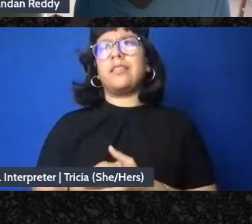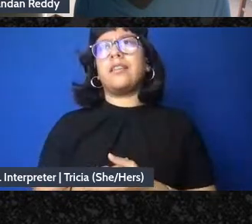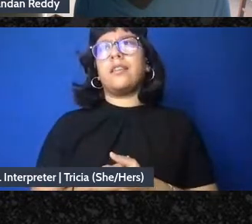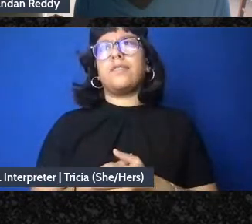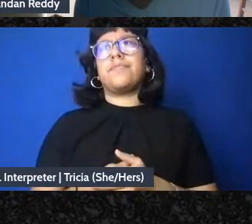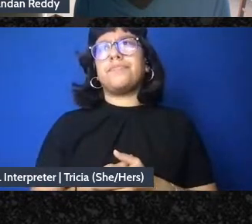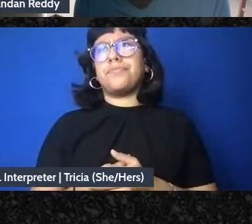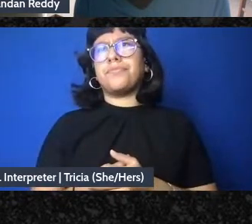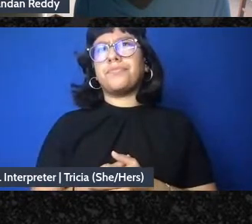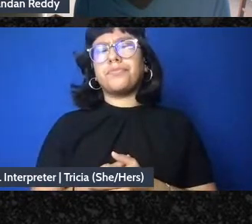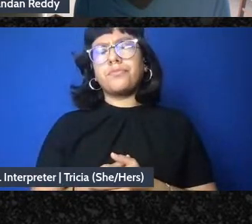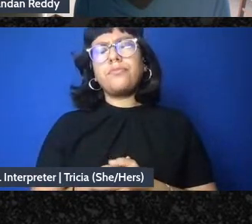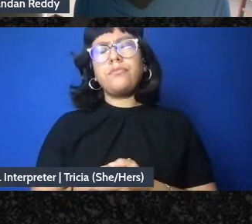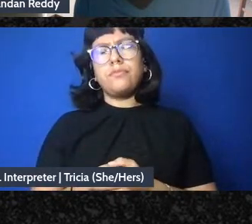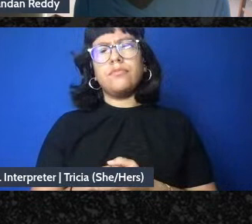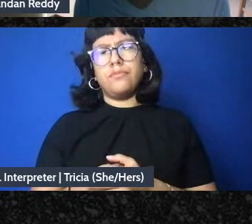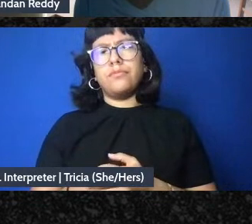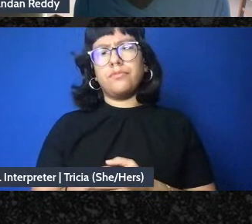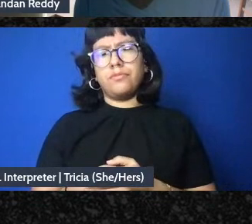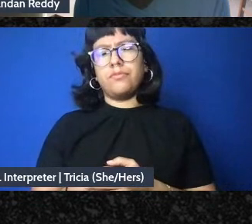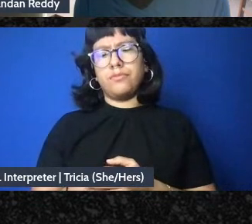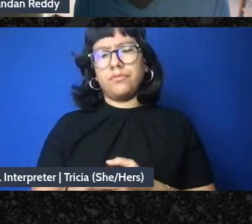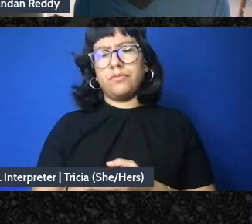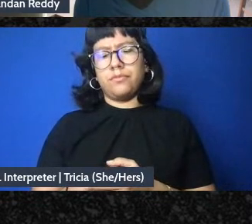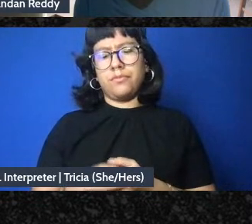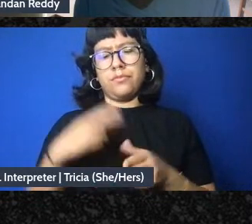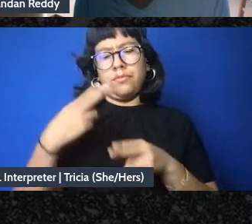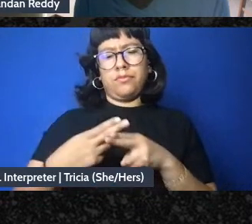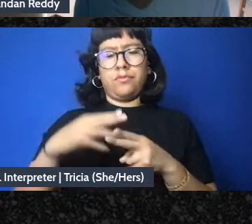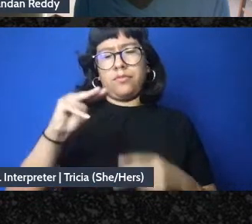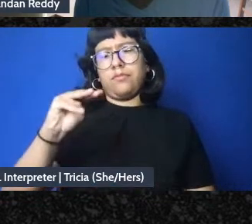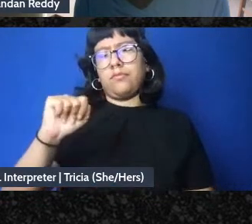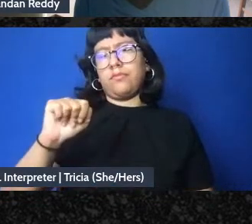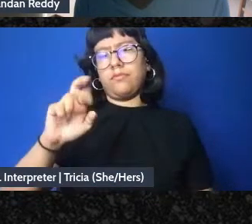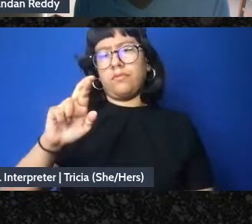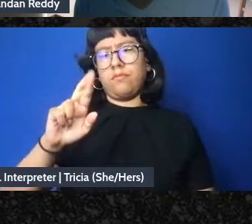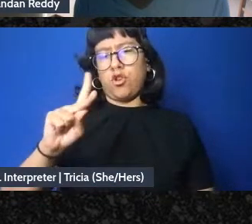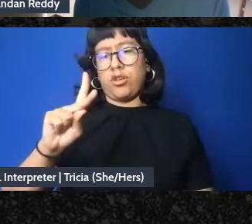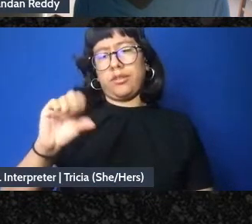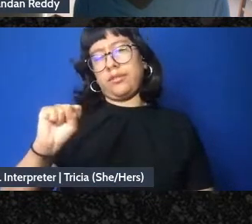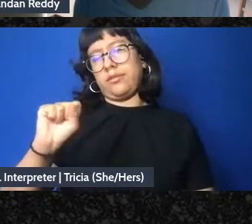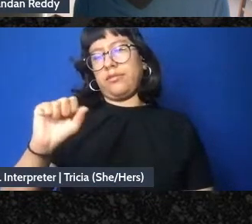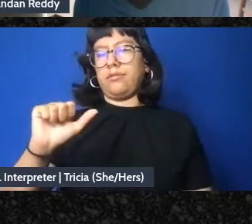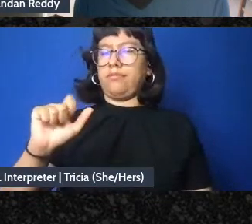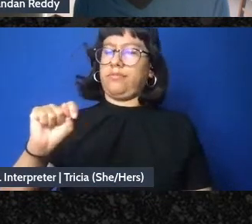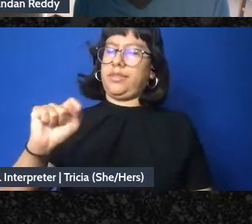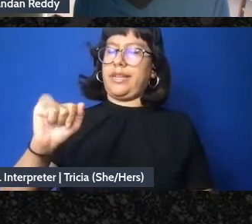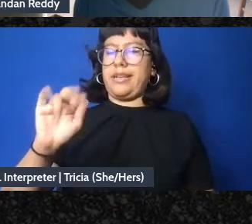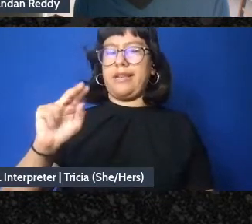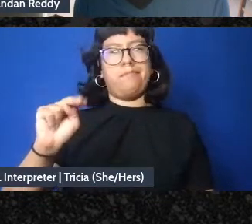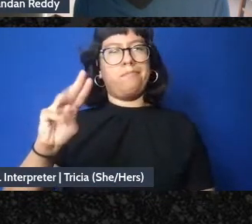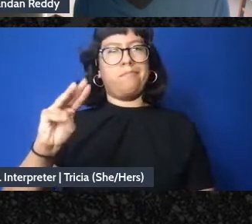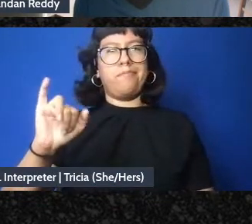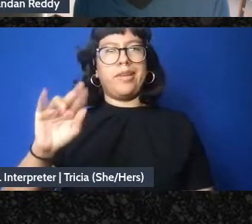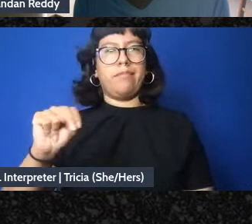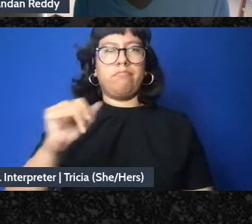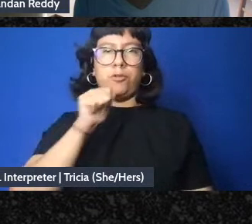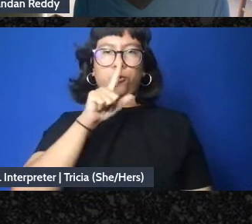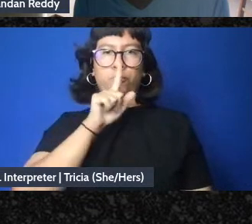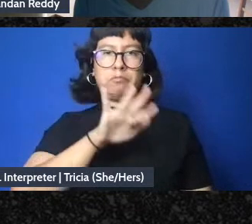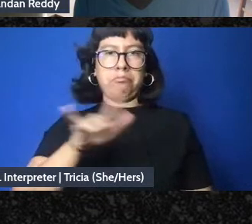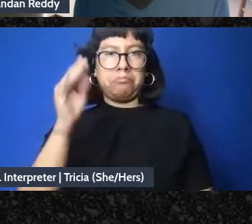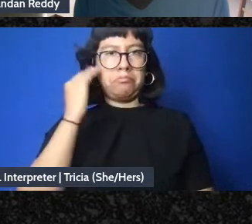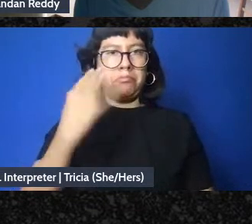who whose name is Mark Stammen he teaches at Chico State and he talked